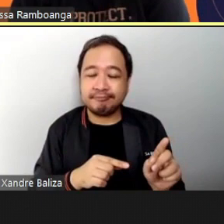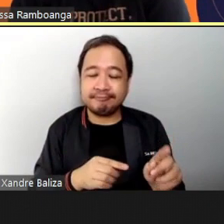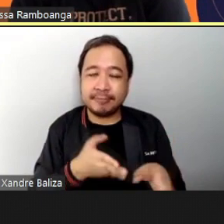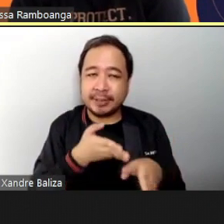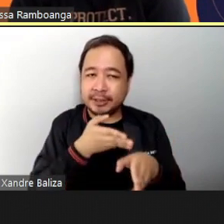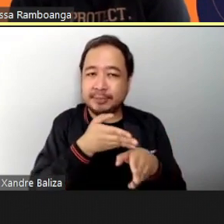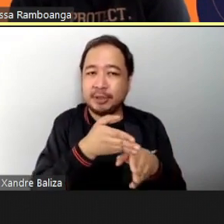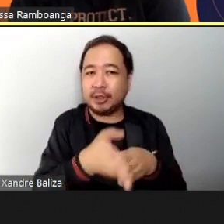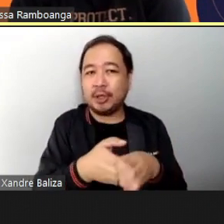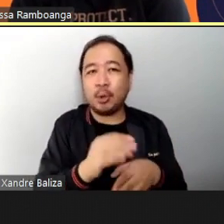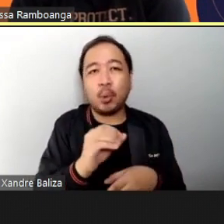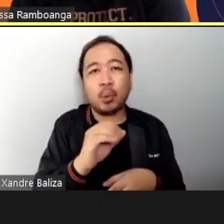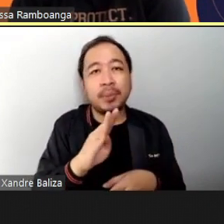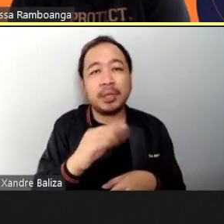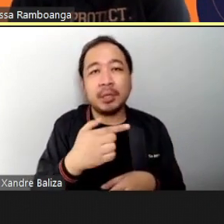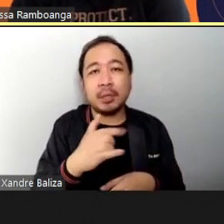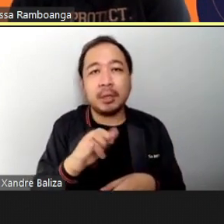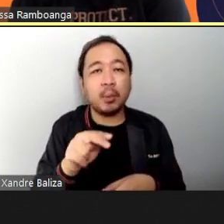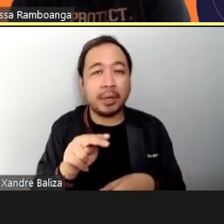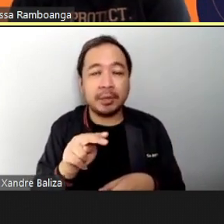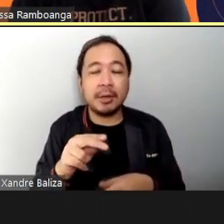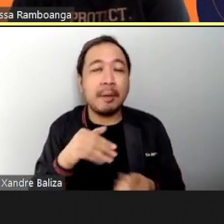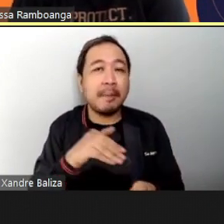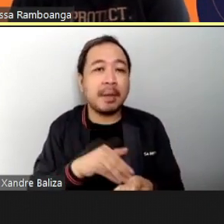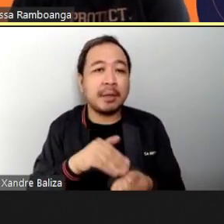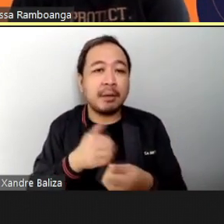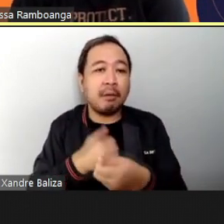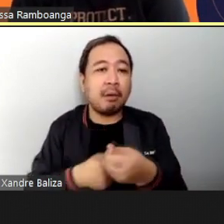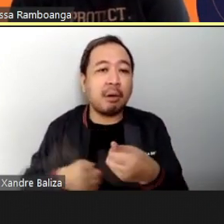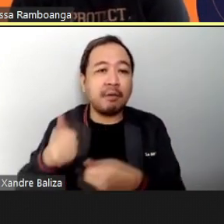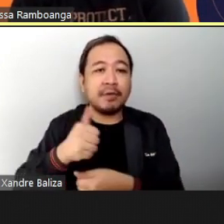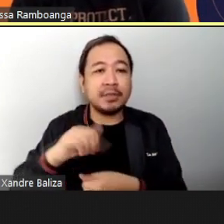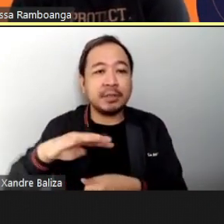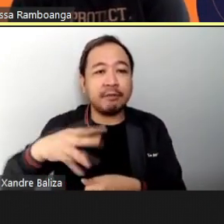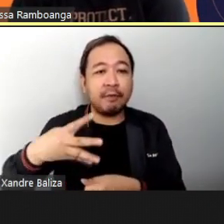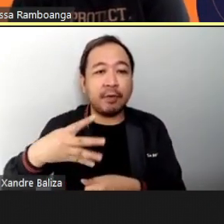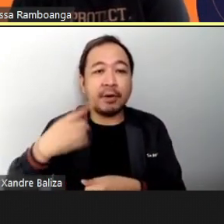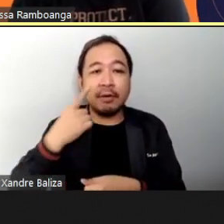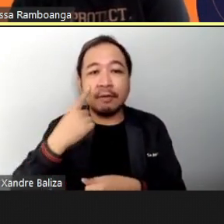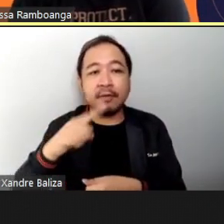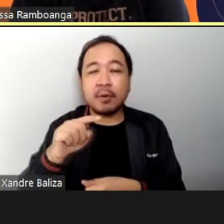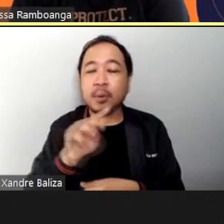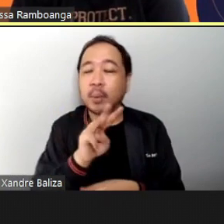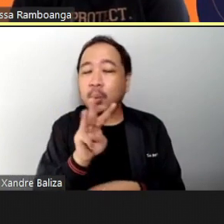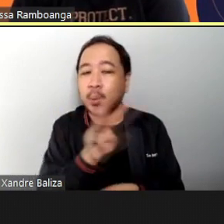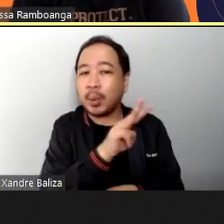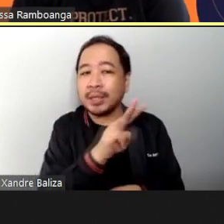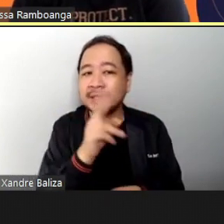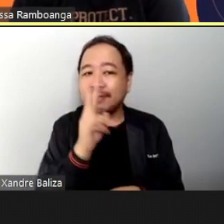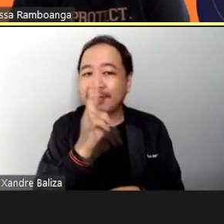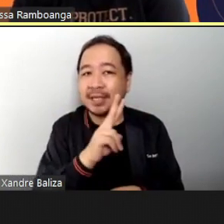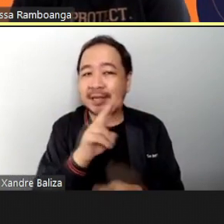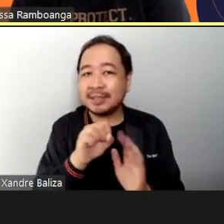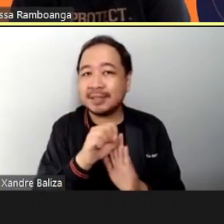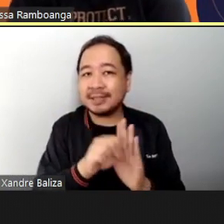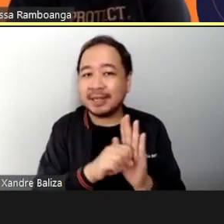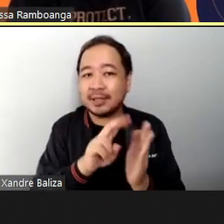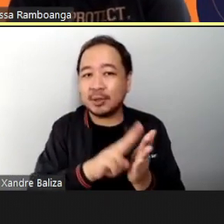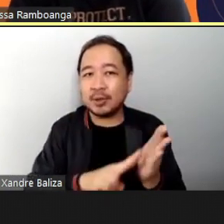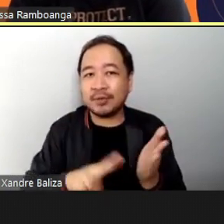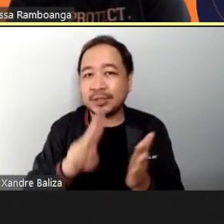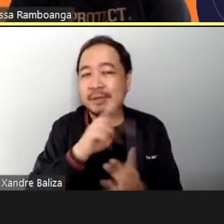Is a medical officer for The West Versailles State University Medical Center Department of OB Gyne